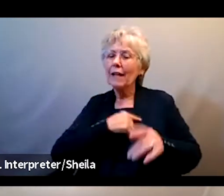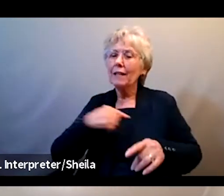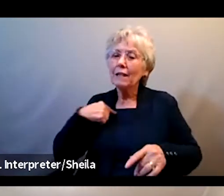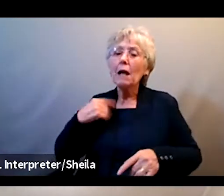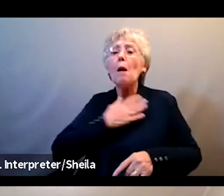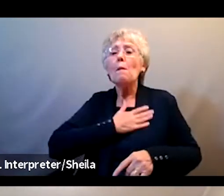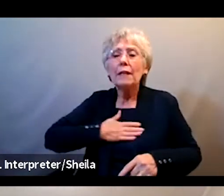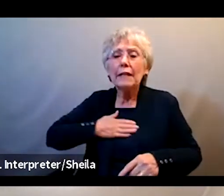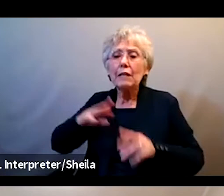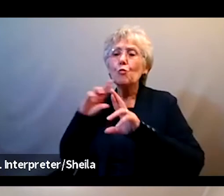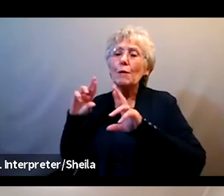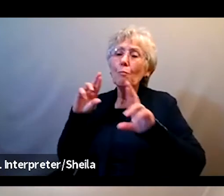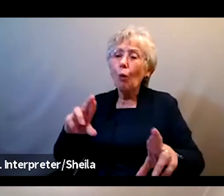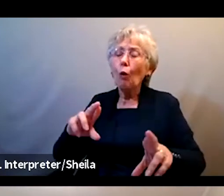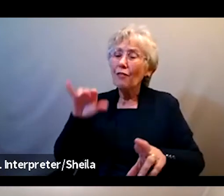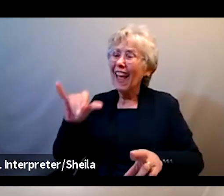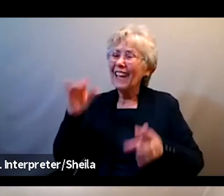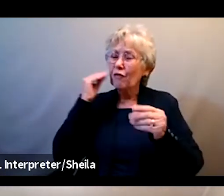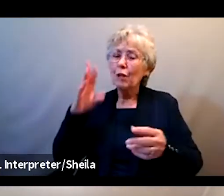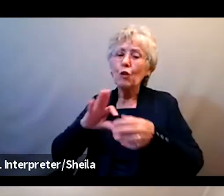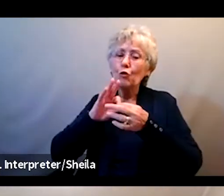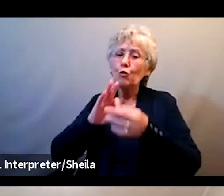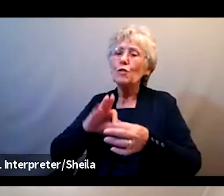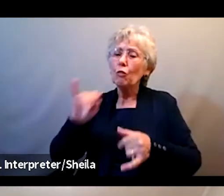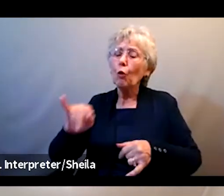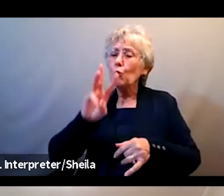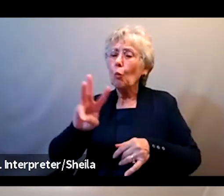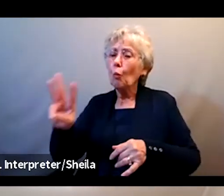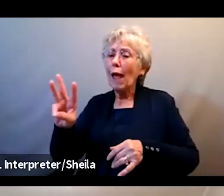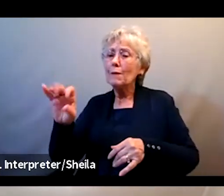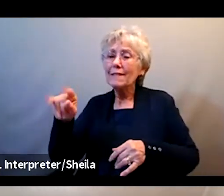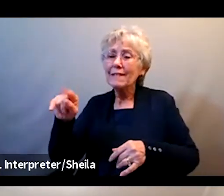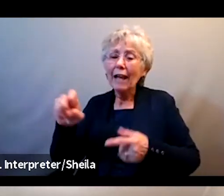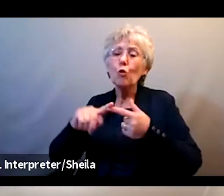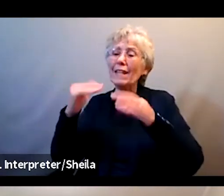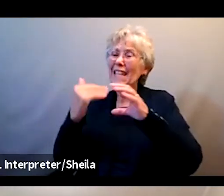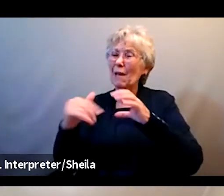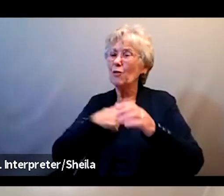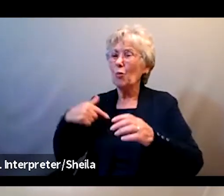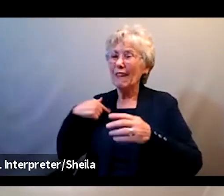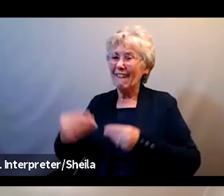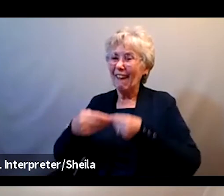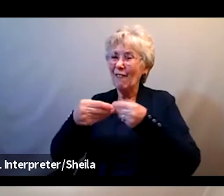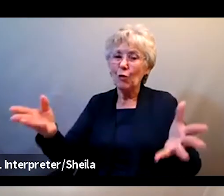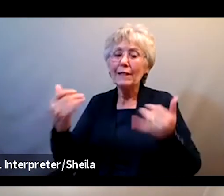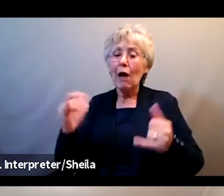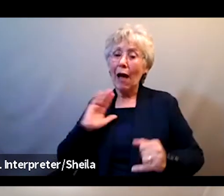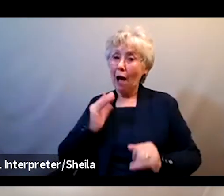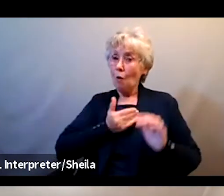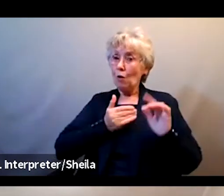the emails or the websites that we've given you. Here's our contact information.